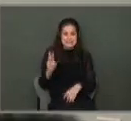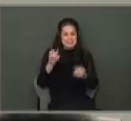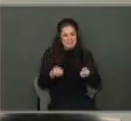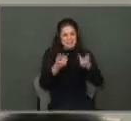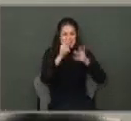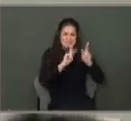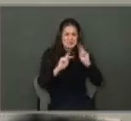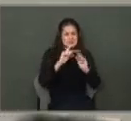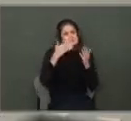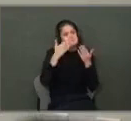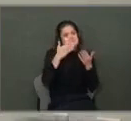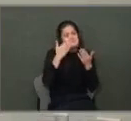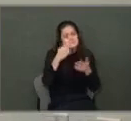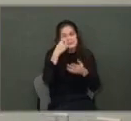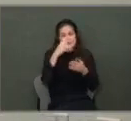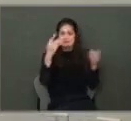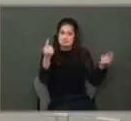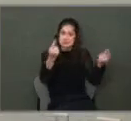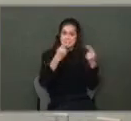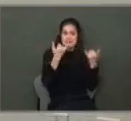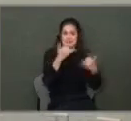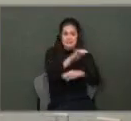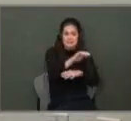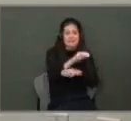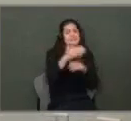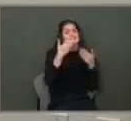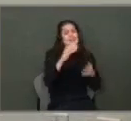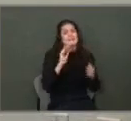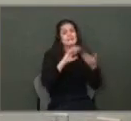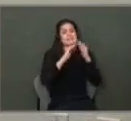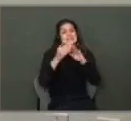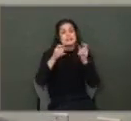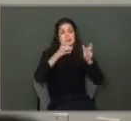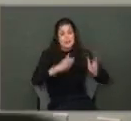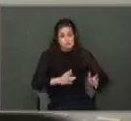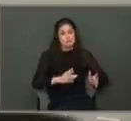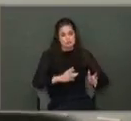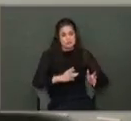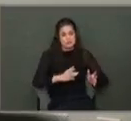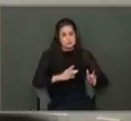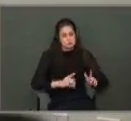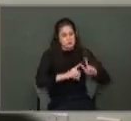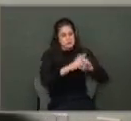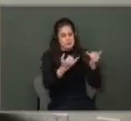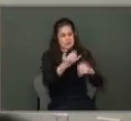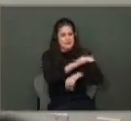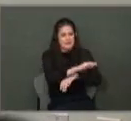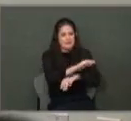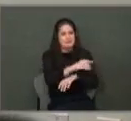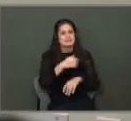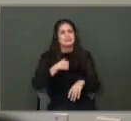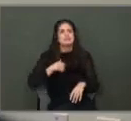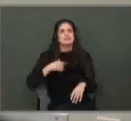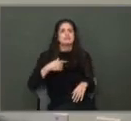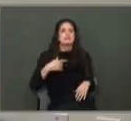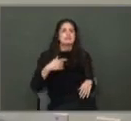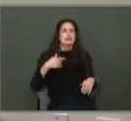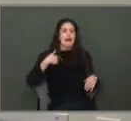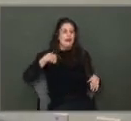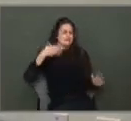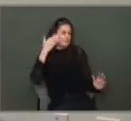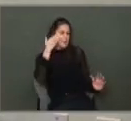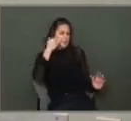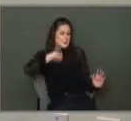of people to thank for being here this evening. We're going to thank our city manager for being here. And I hear tell that we're his favorite